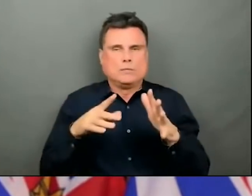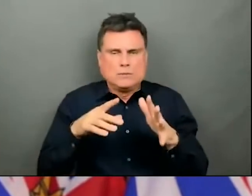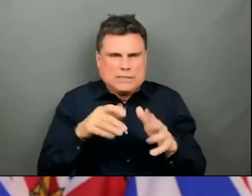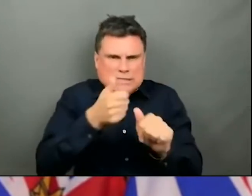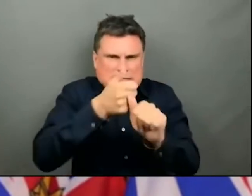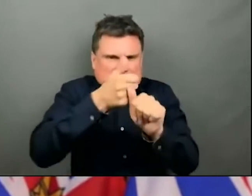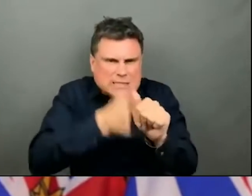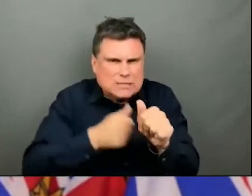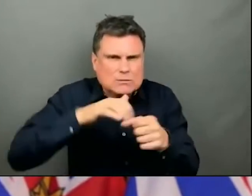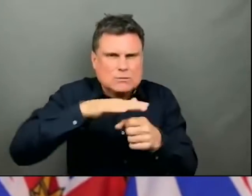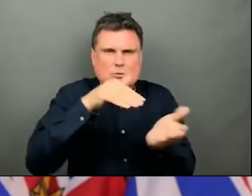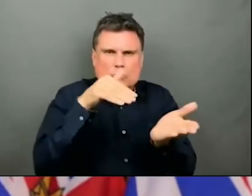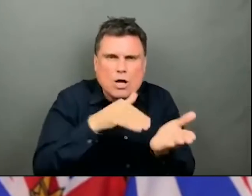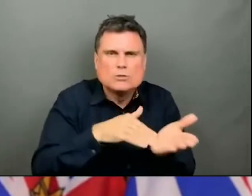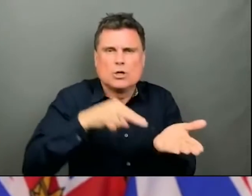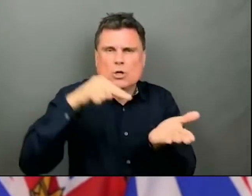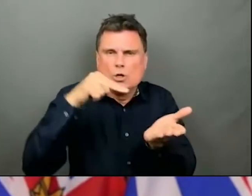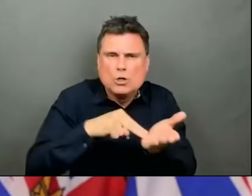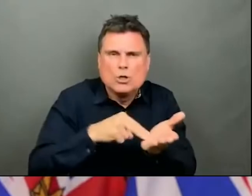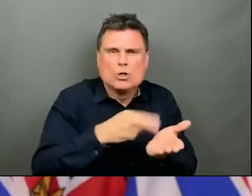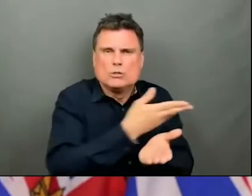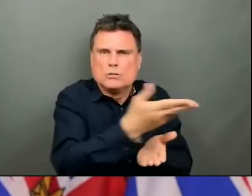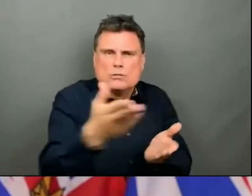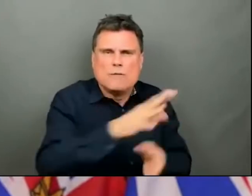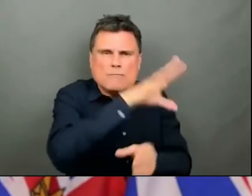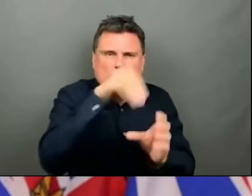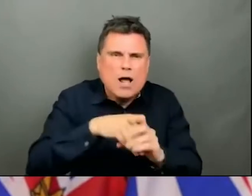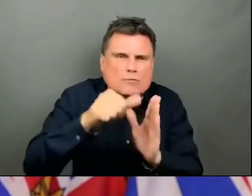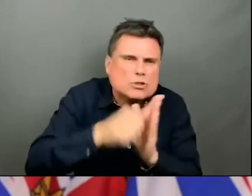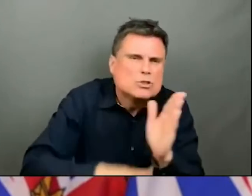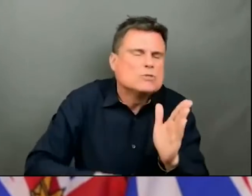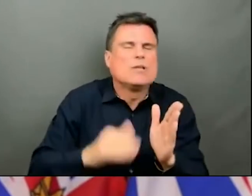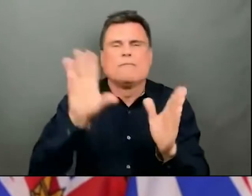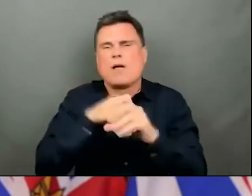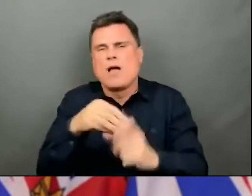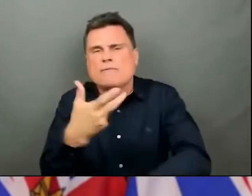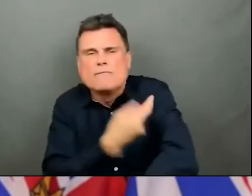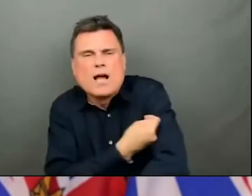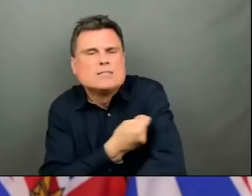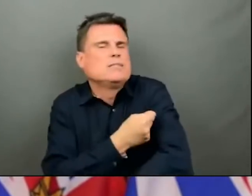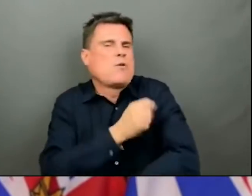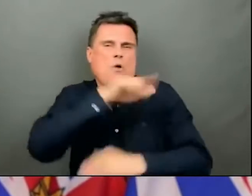need. And everyone involved in our immunization effort. One that has seen 32%.